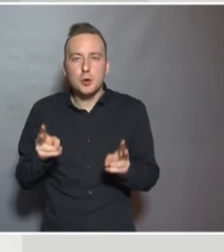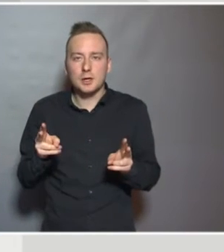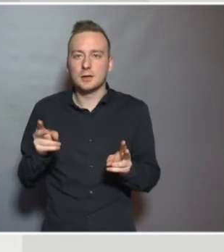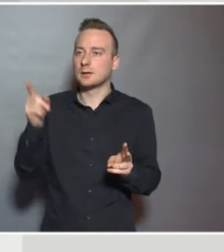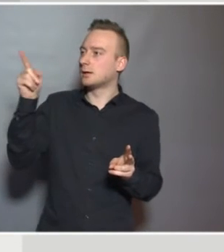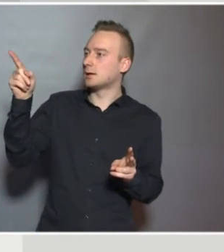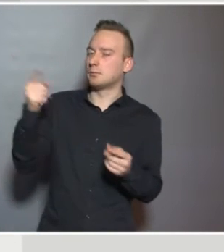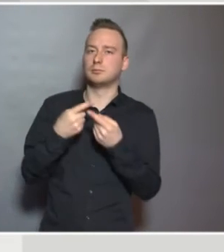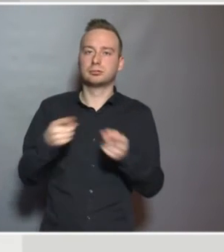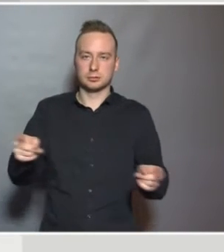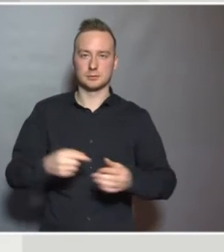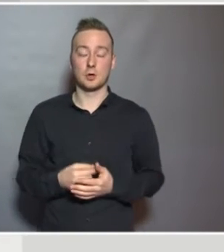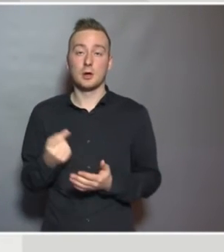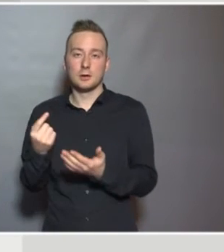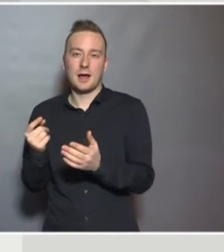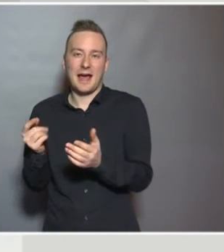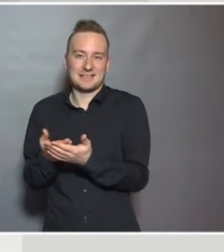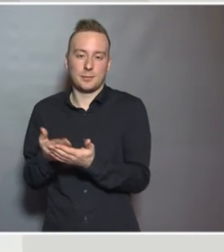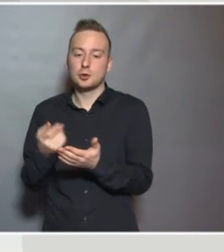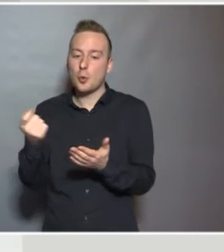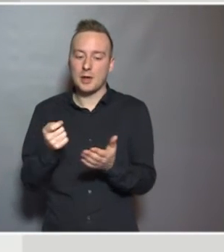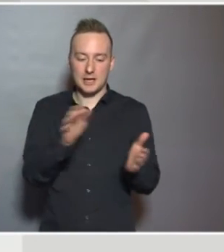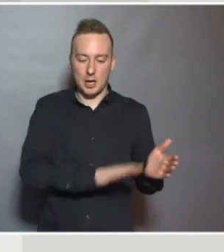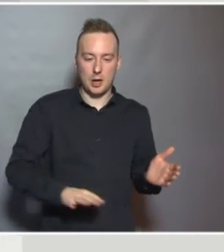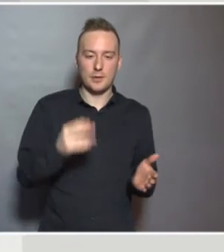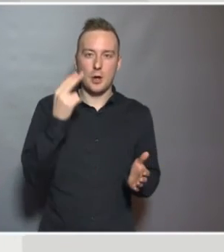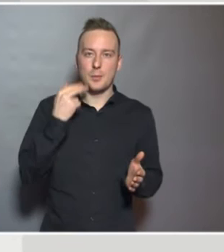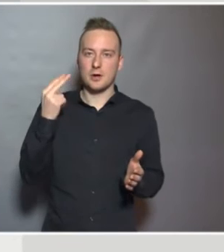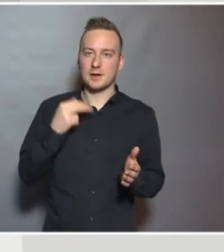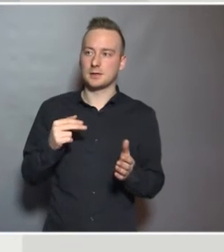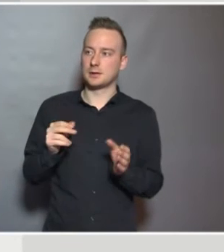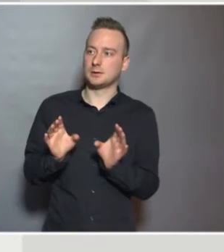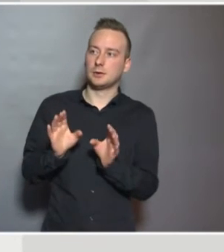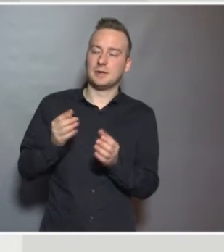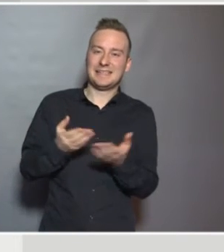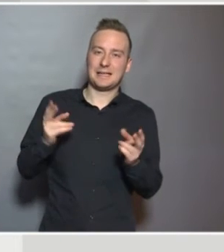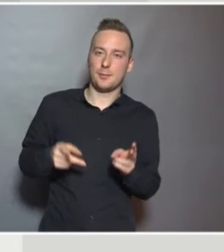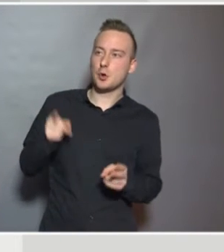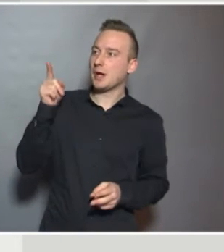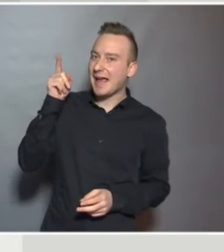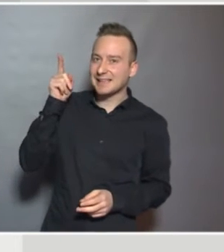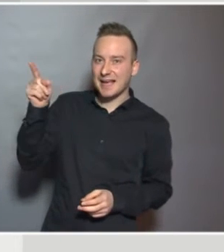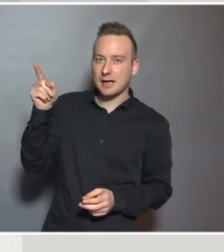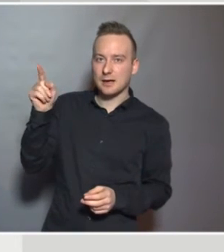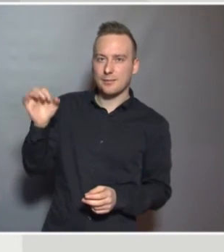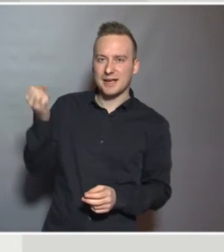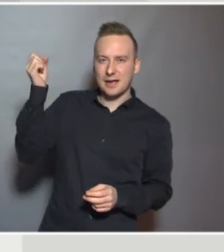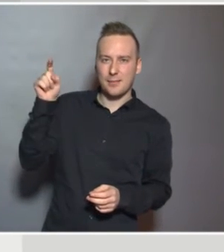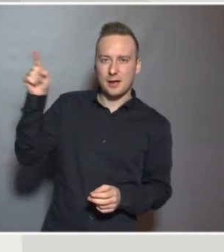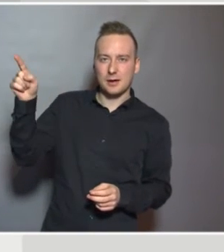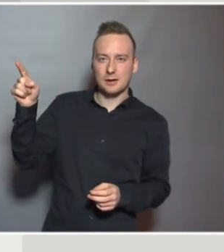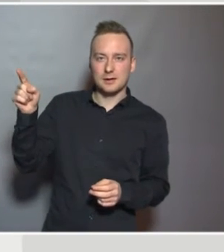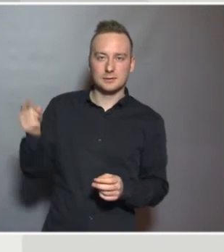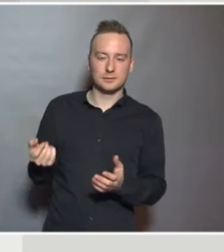So a little example. Some countries are trying to move away from using the term special educational needs. Think about additional